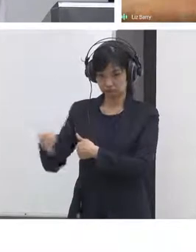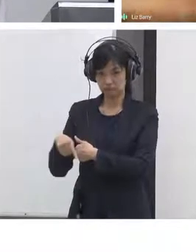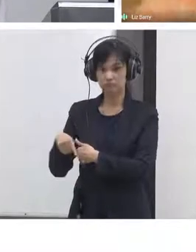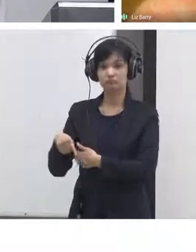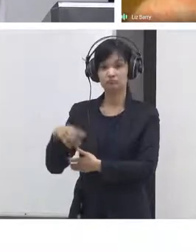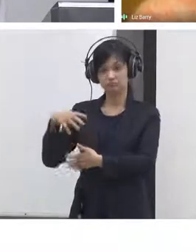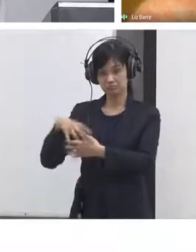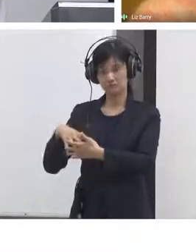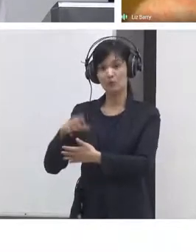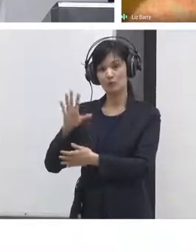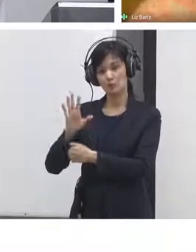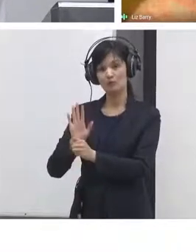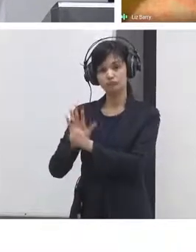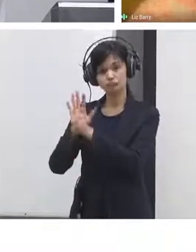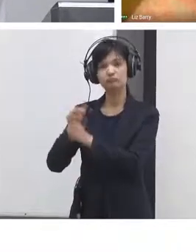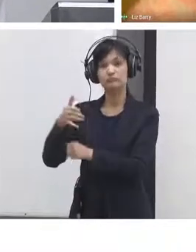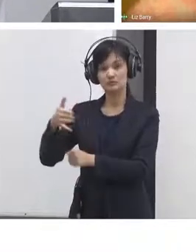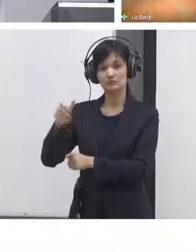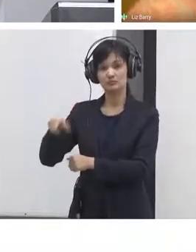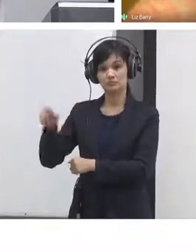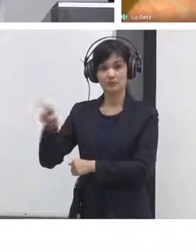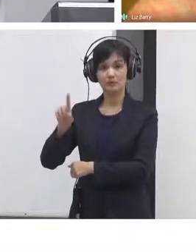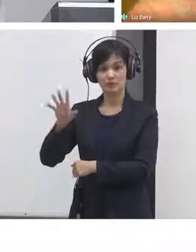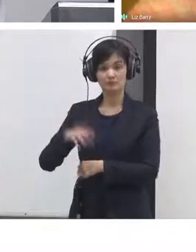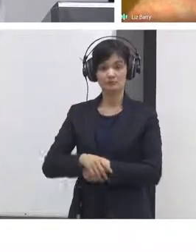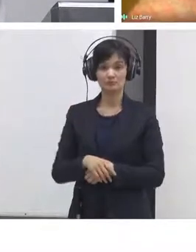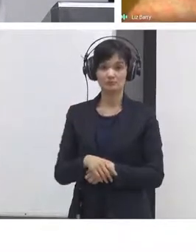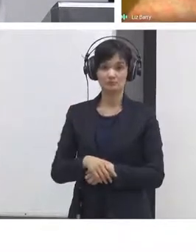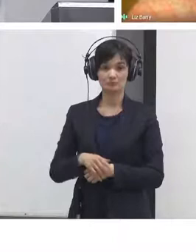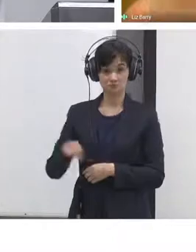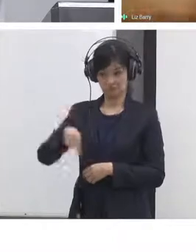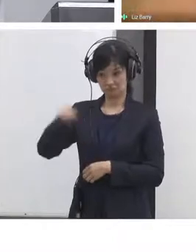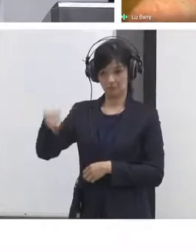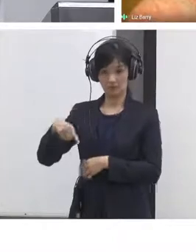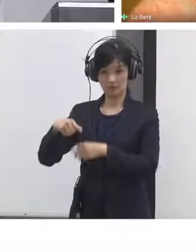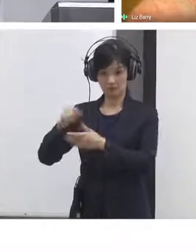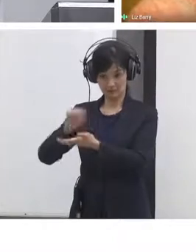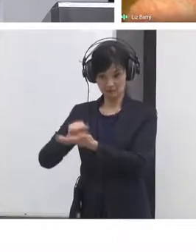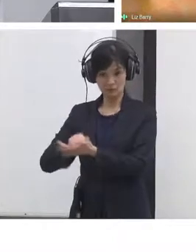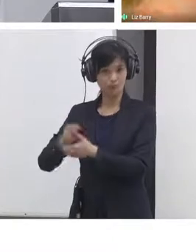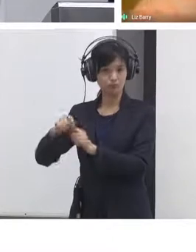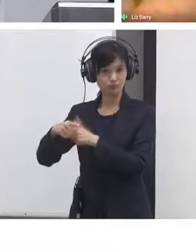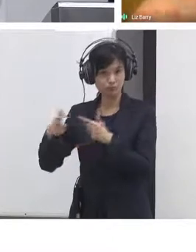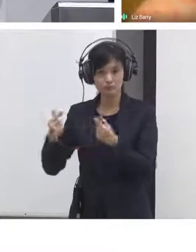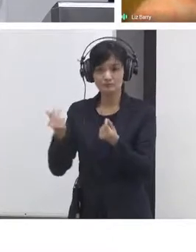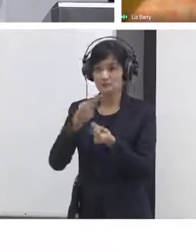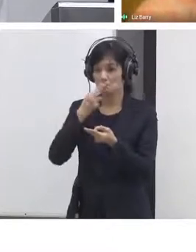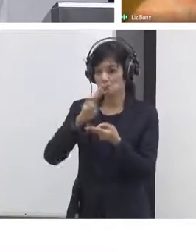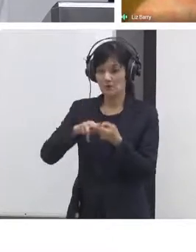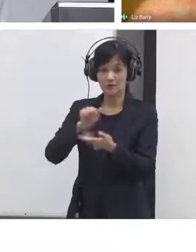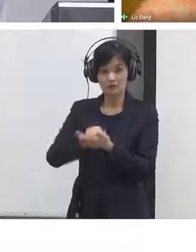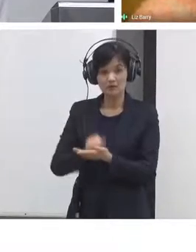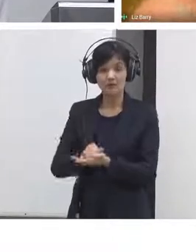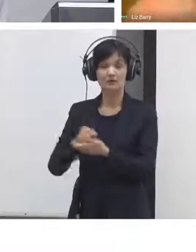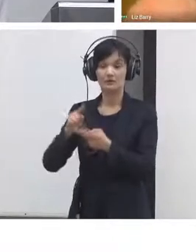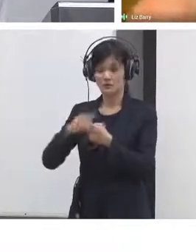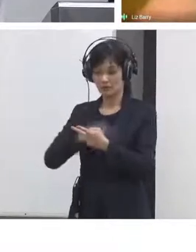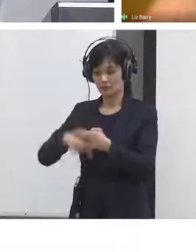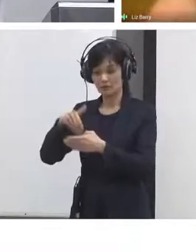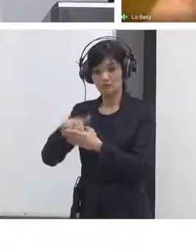post office records to probably invite many tens maybe a hundred thousand people